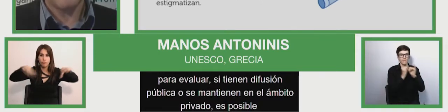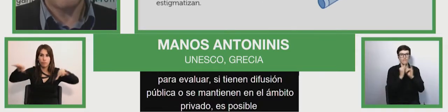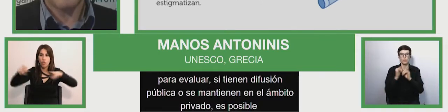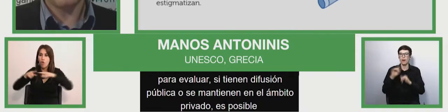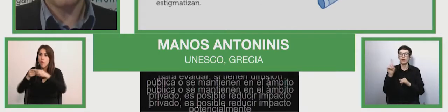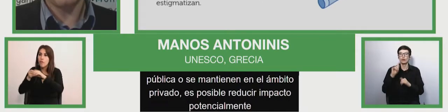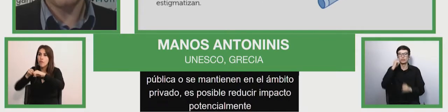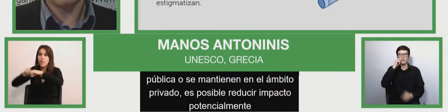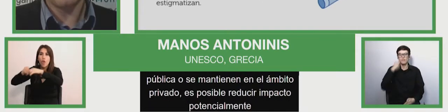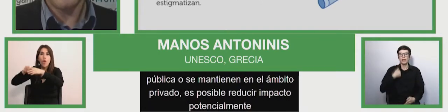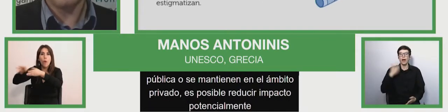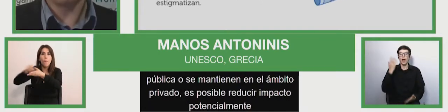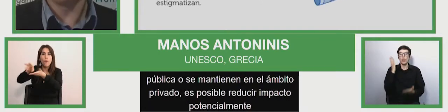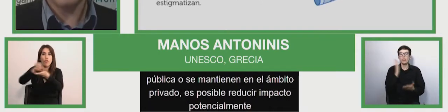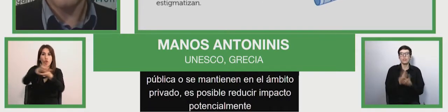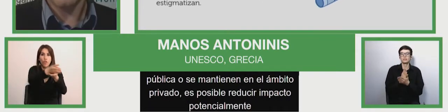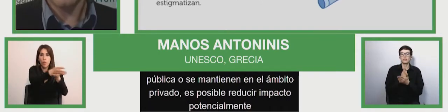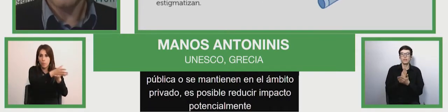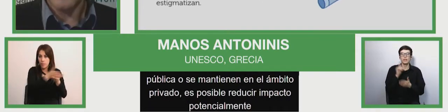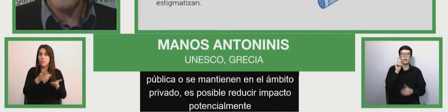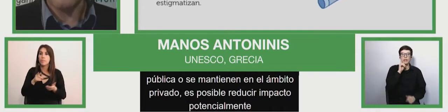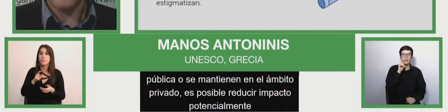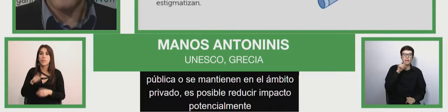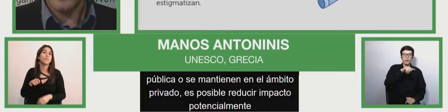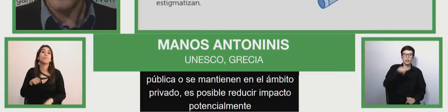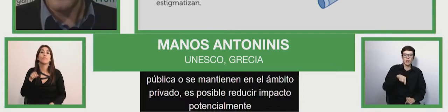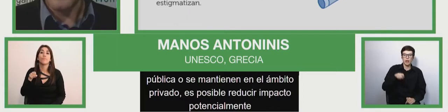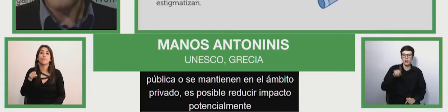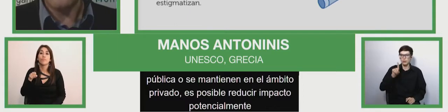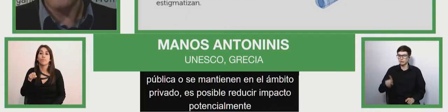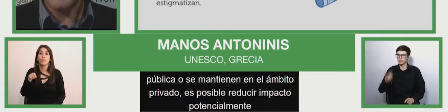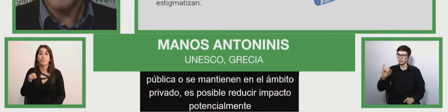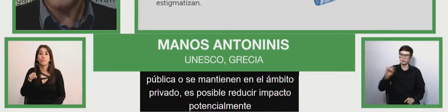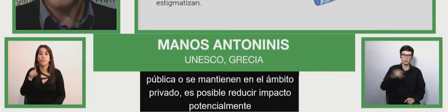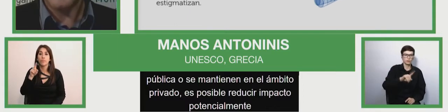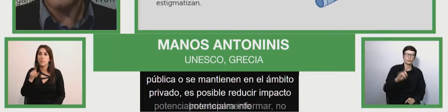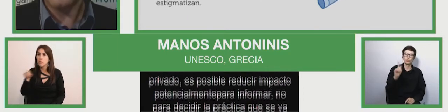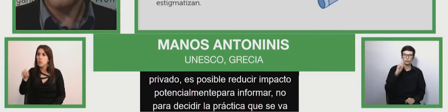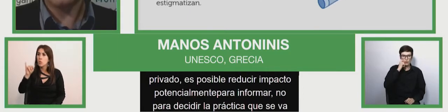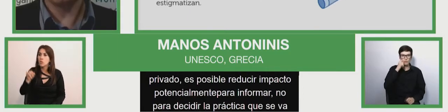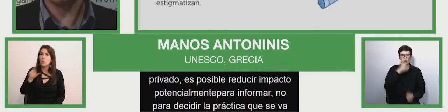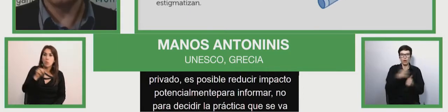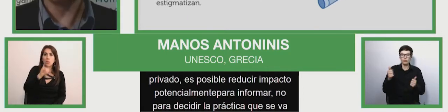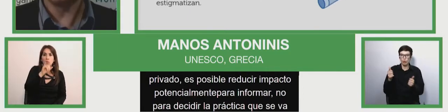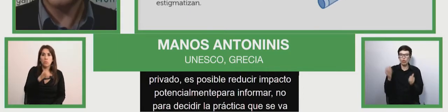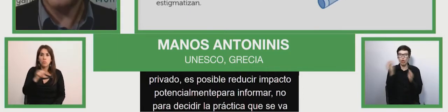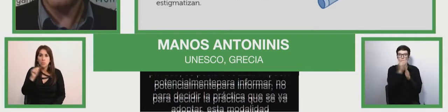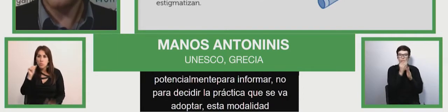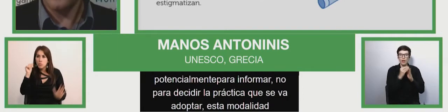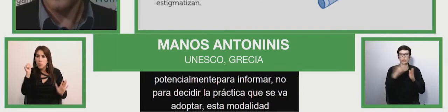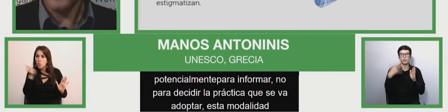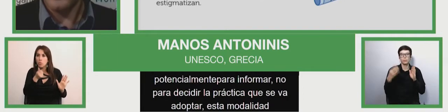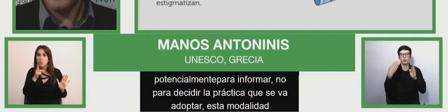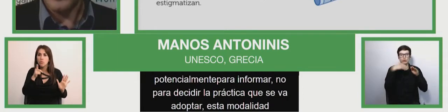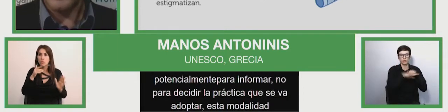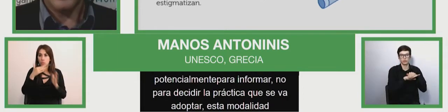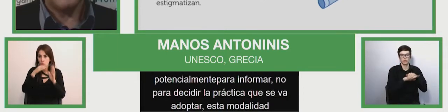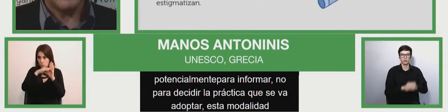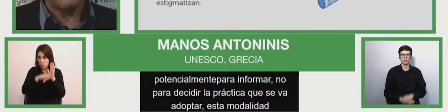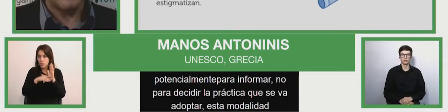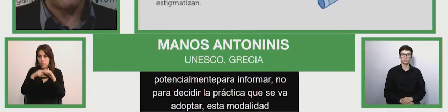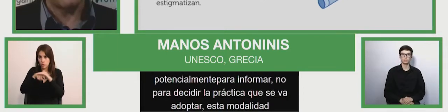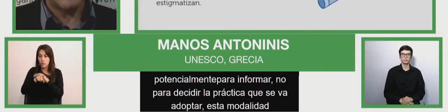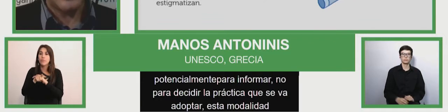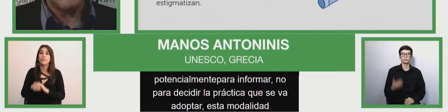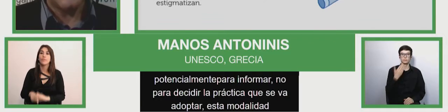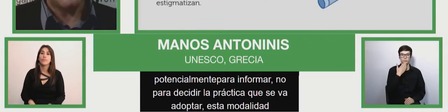practice which is going to be adapted. This modality affects the type of data and notified. In legislation of Portugal, we had